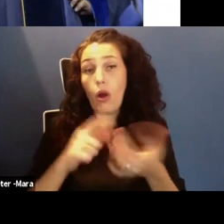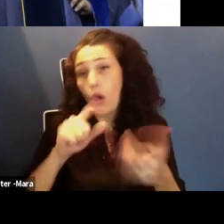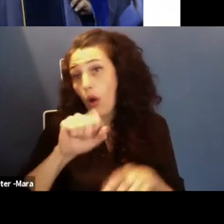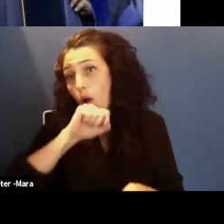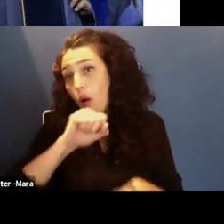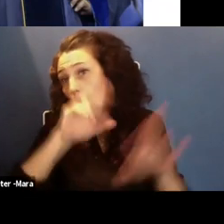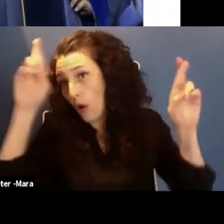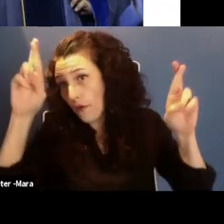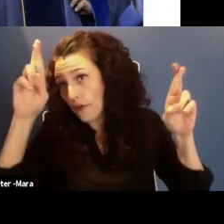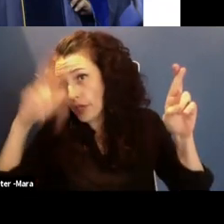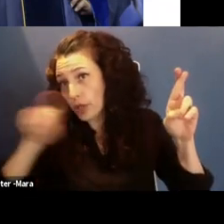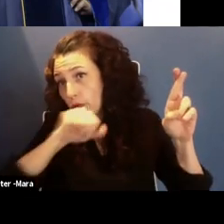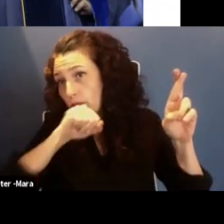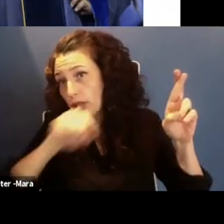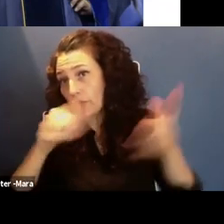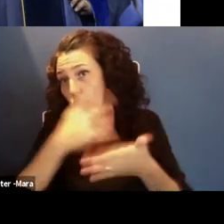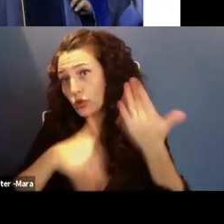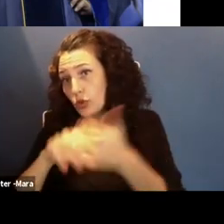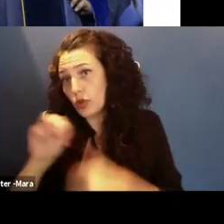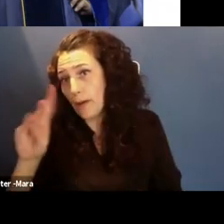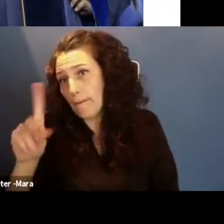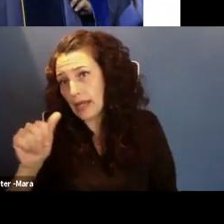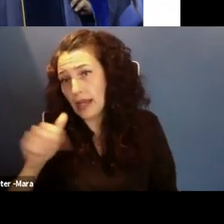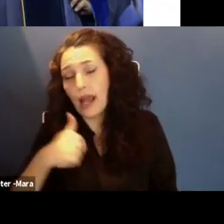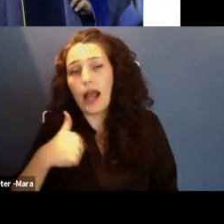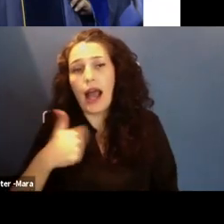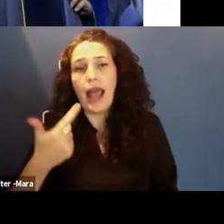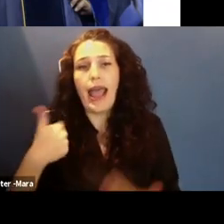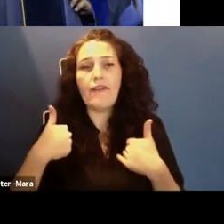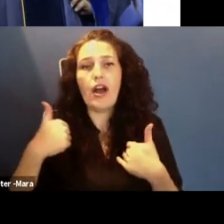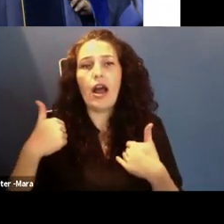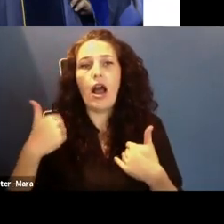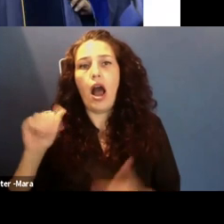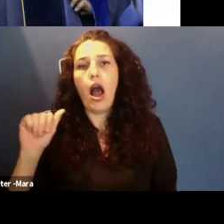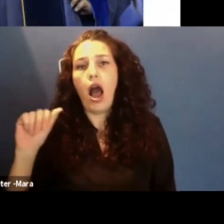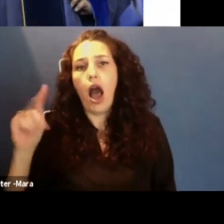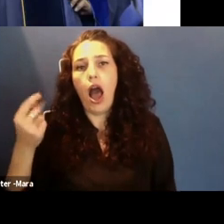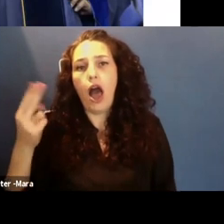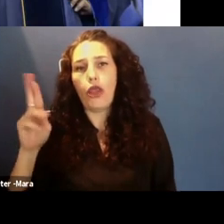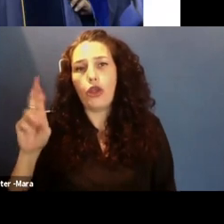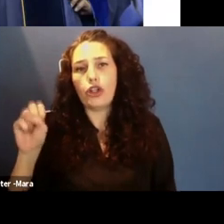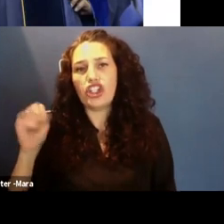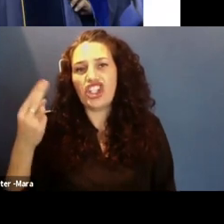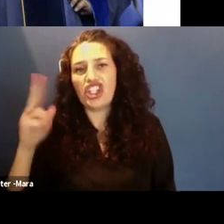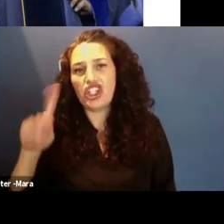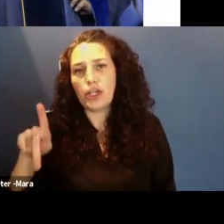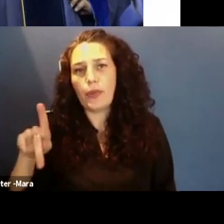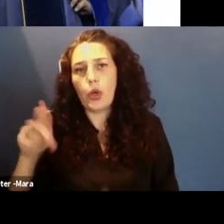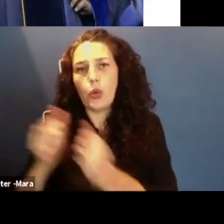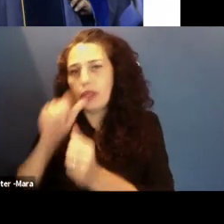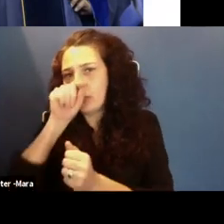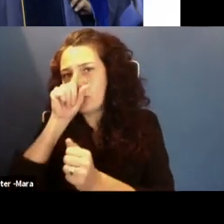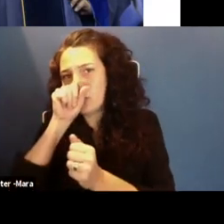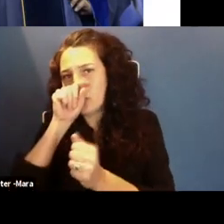And I determine authorship of tweets. And that I use machine learning to do. So that's a little bit about the research that I